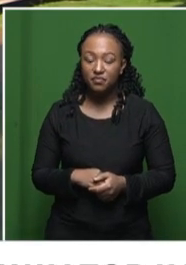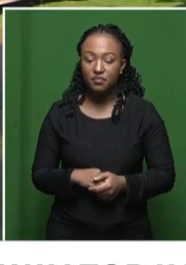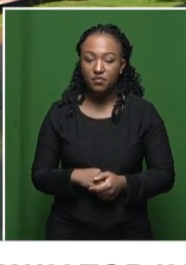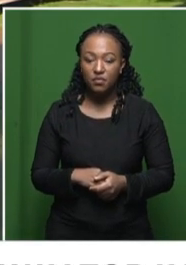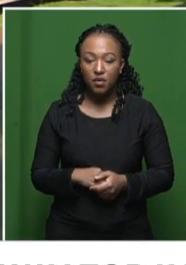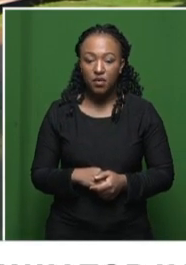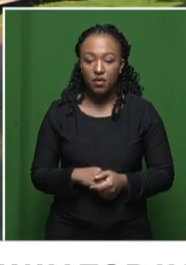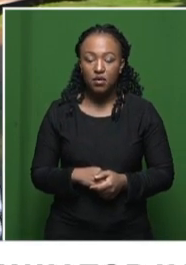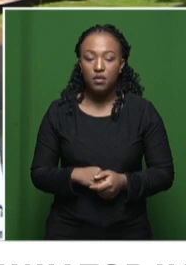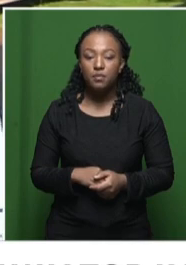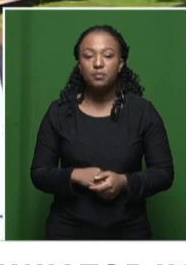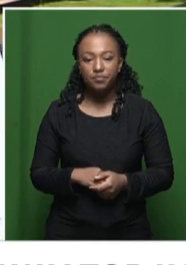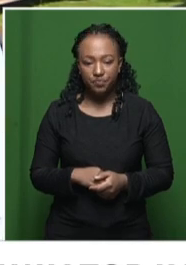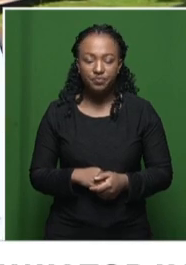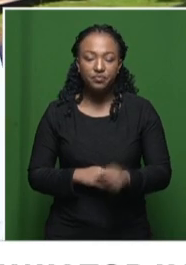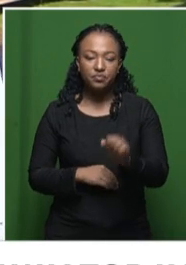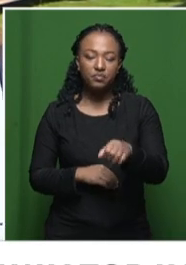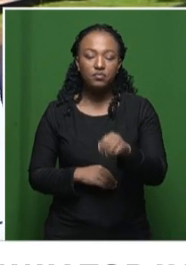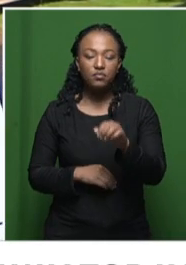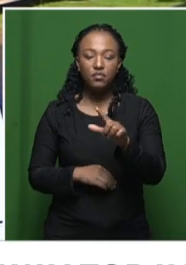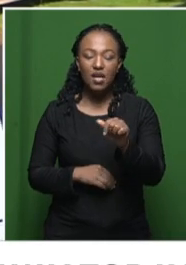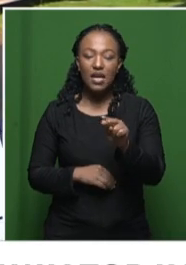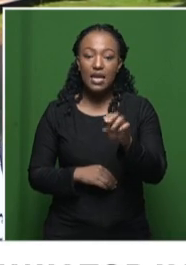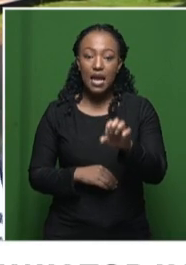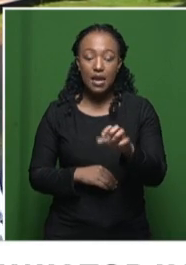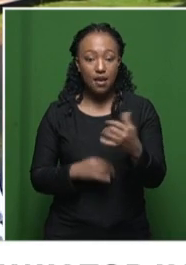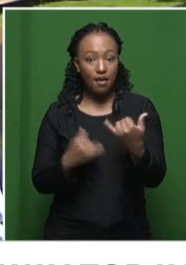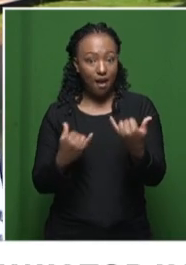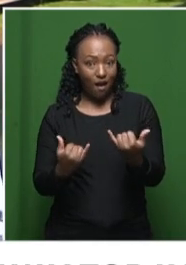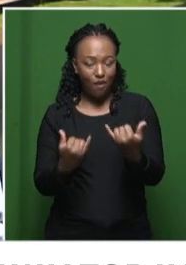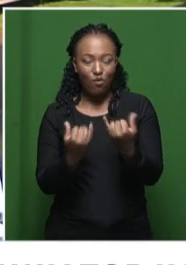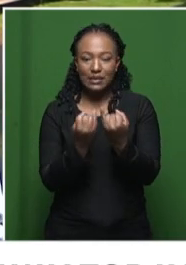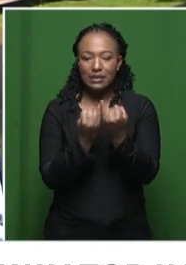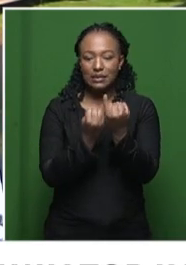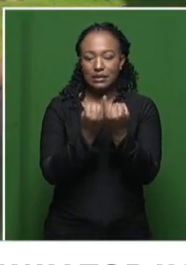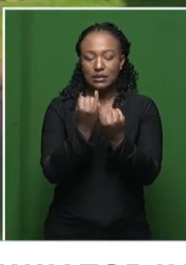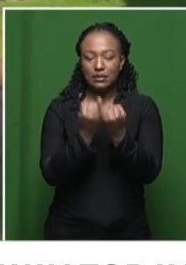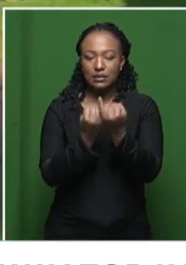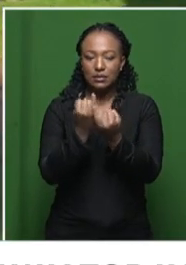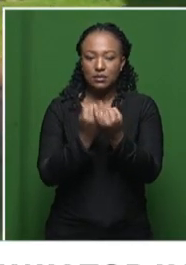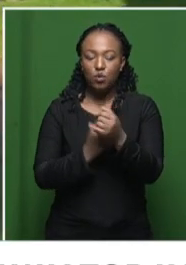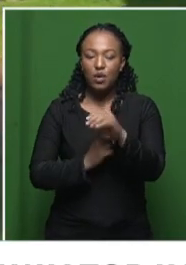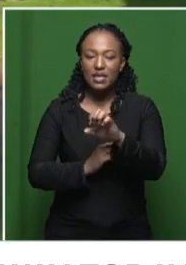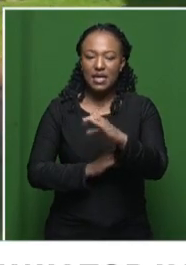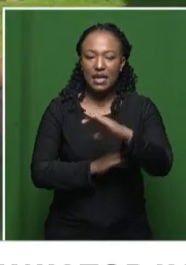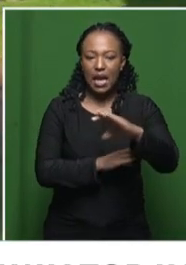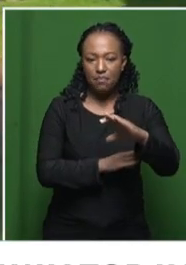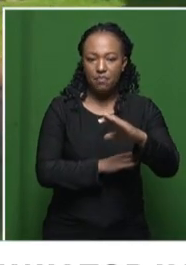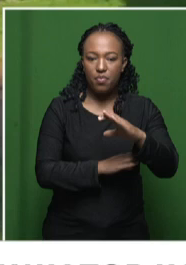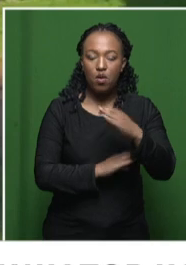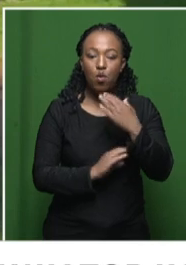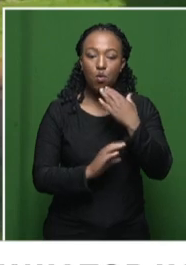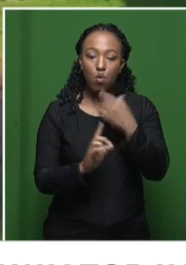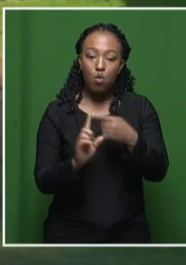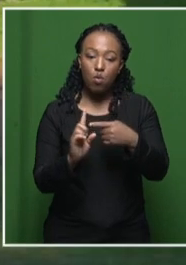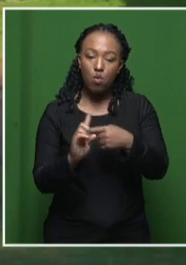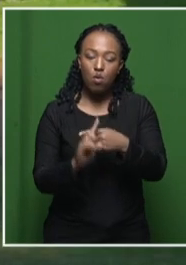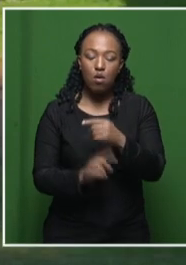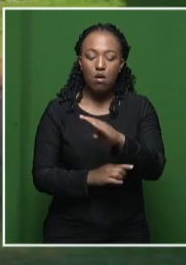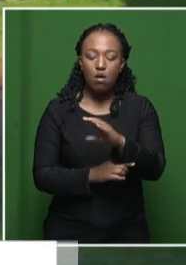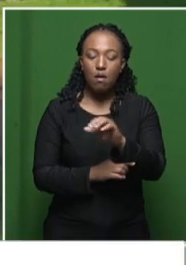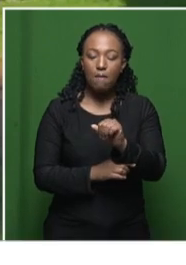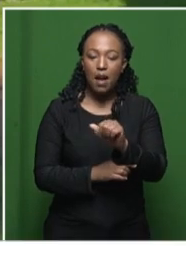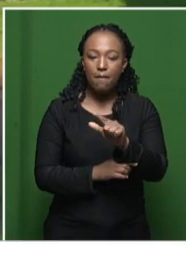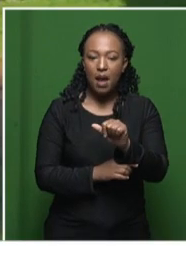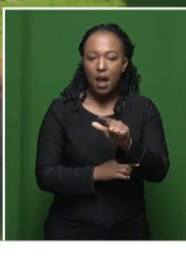Essentially, Leanne, the Game of Thrones is in full swing here in the Eastern Cape, where Babalo Madikizela, the former provincial treasurer,